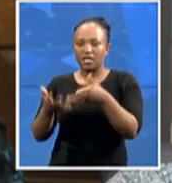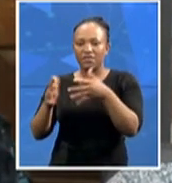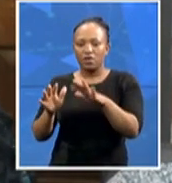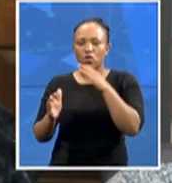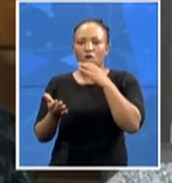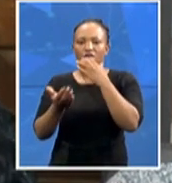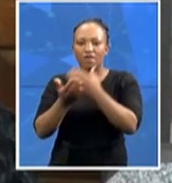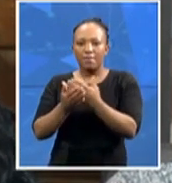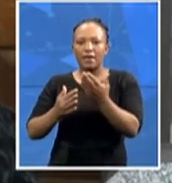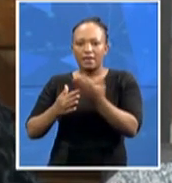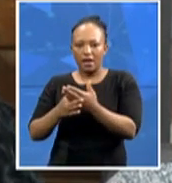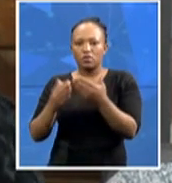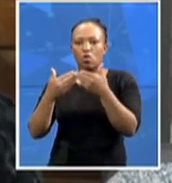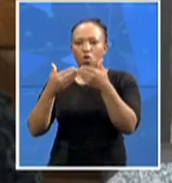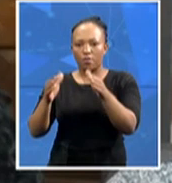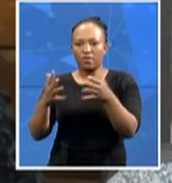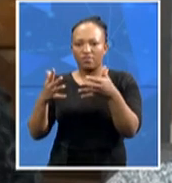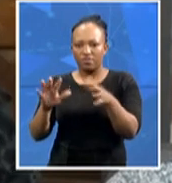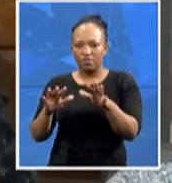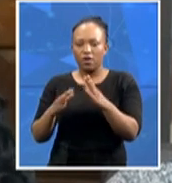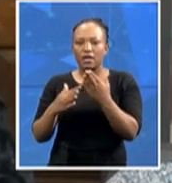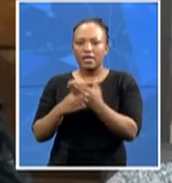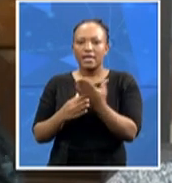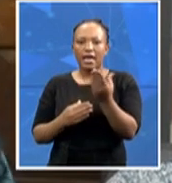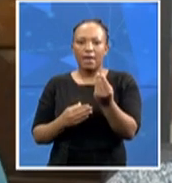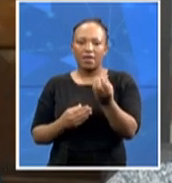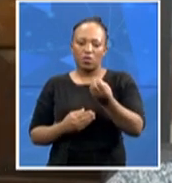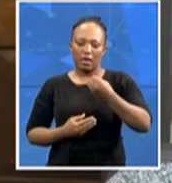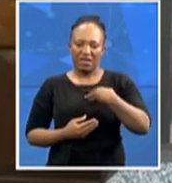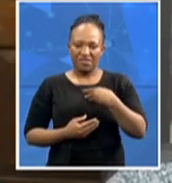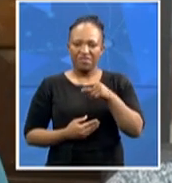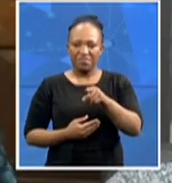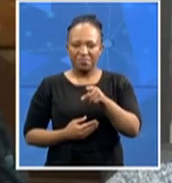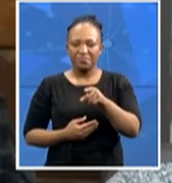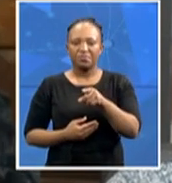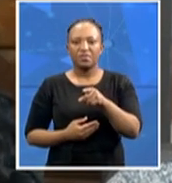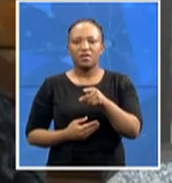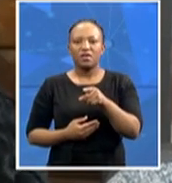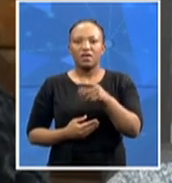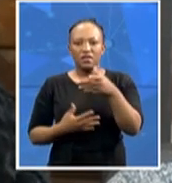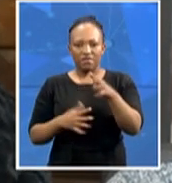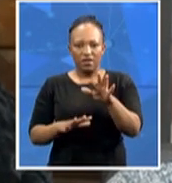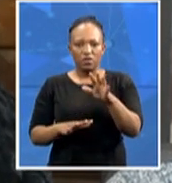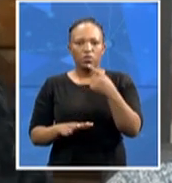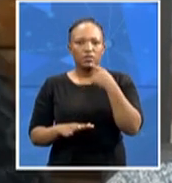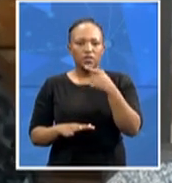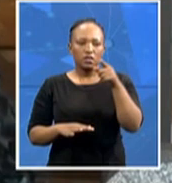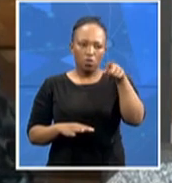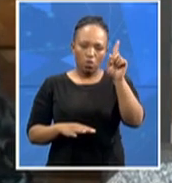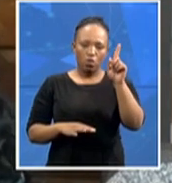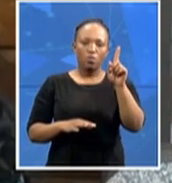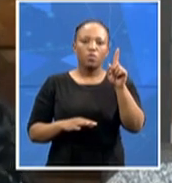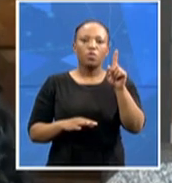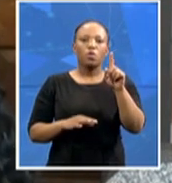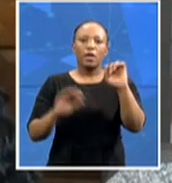a case number will be forwarded to me. He has also indicated that it will be going to the special arms here, the special